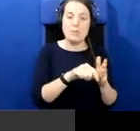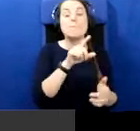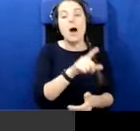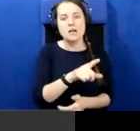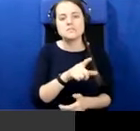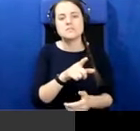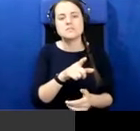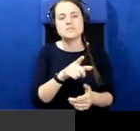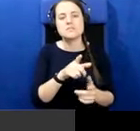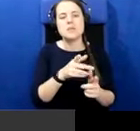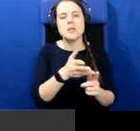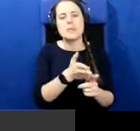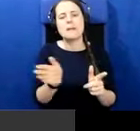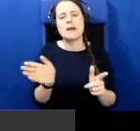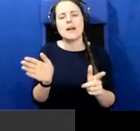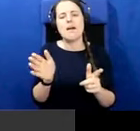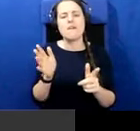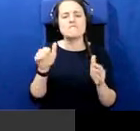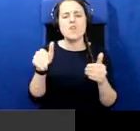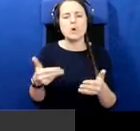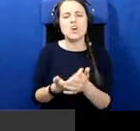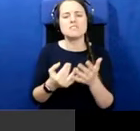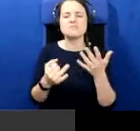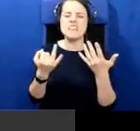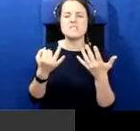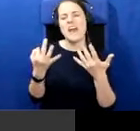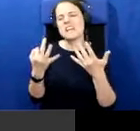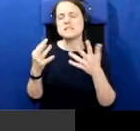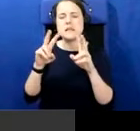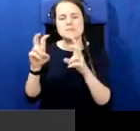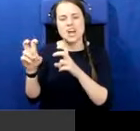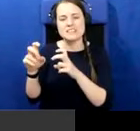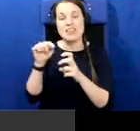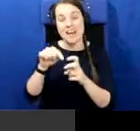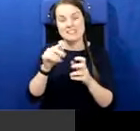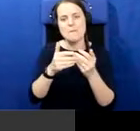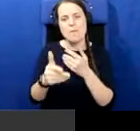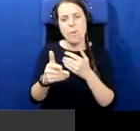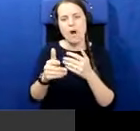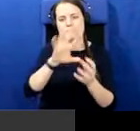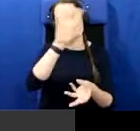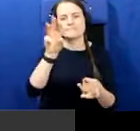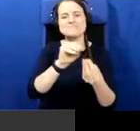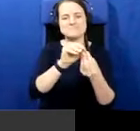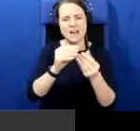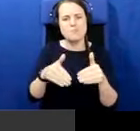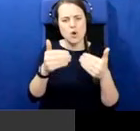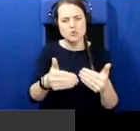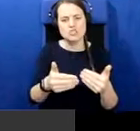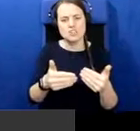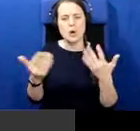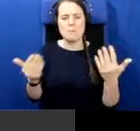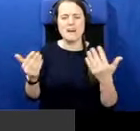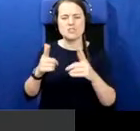emphasis on maybe seven or eight subjects is a more rounded approach than the narrowness of BA levels.